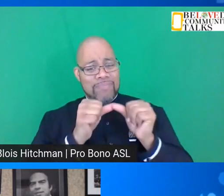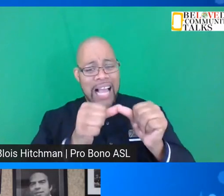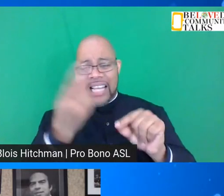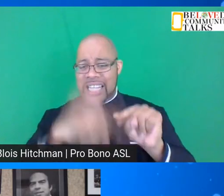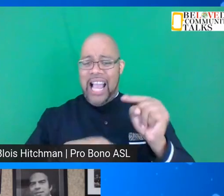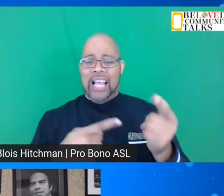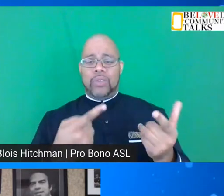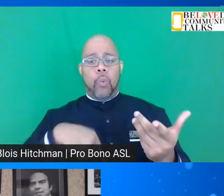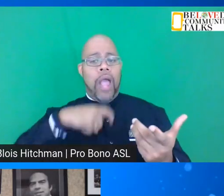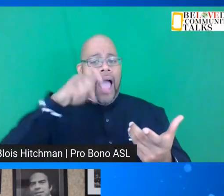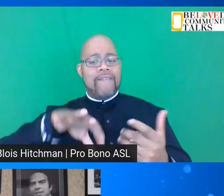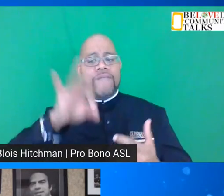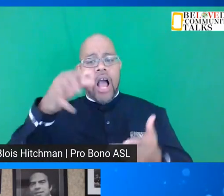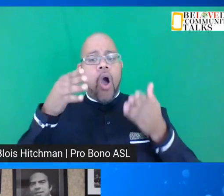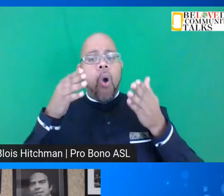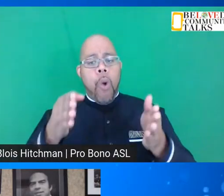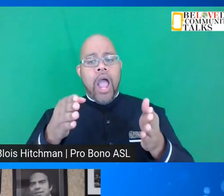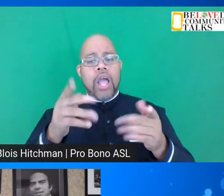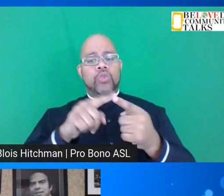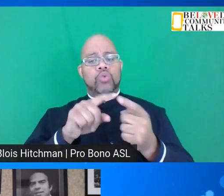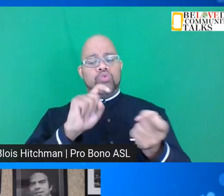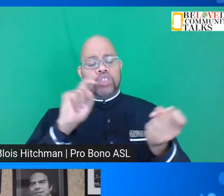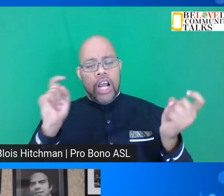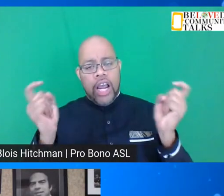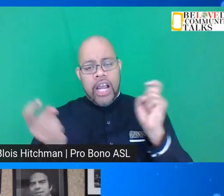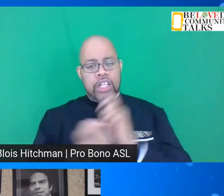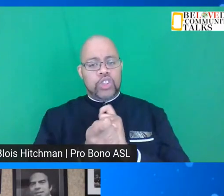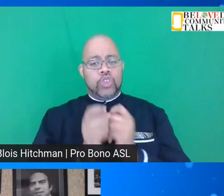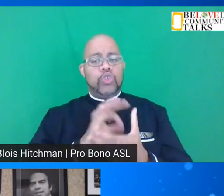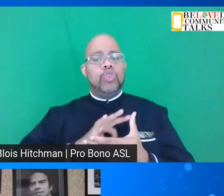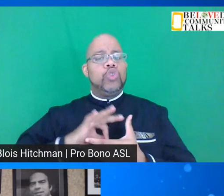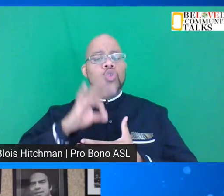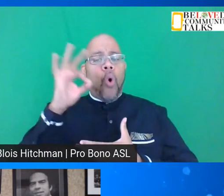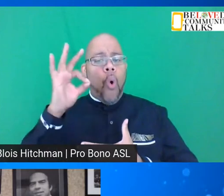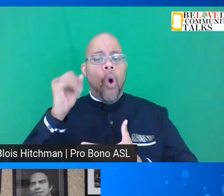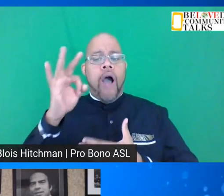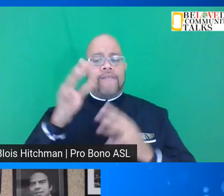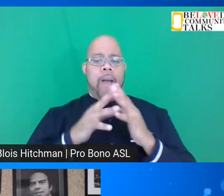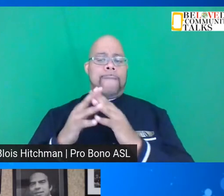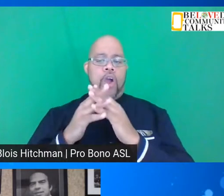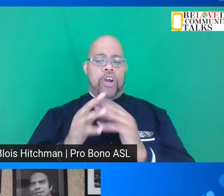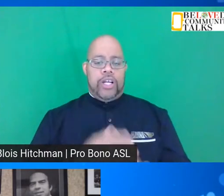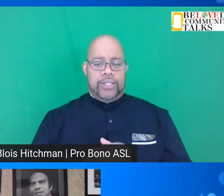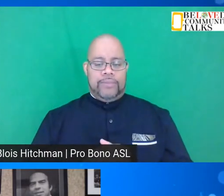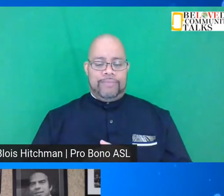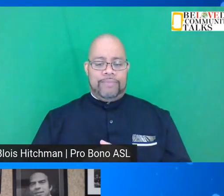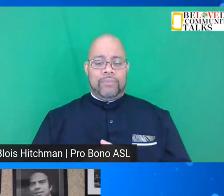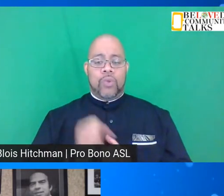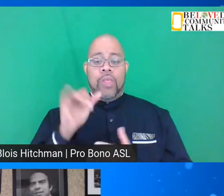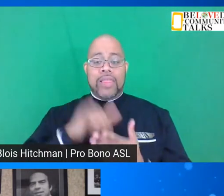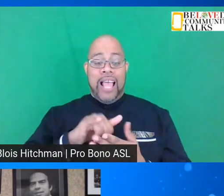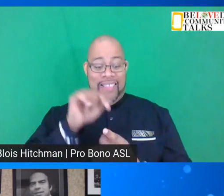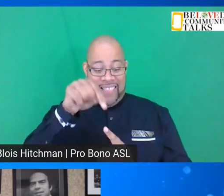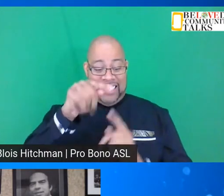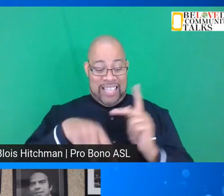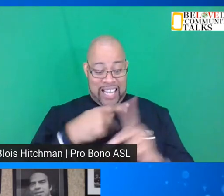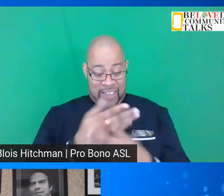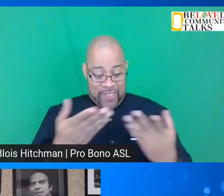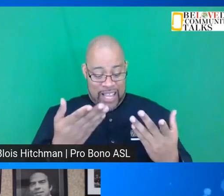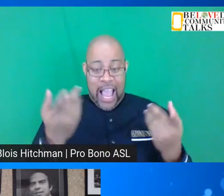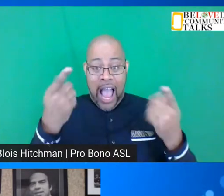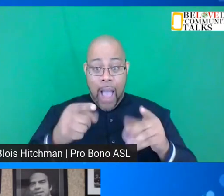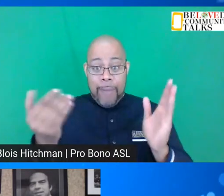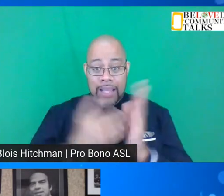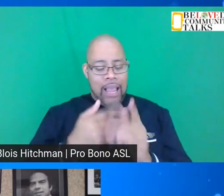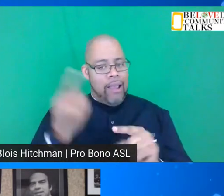And we've got to find a way to transform the soul of America so that this kind of thing doesn't happen.